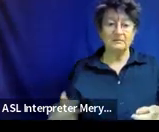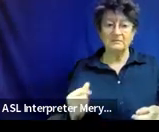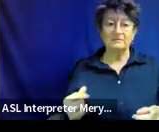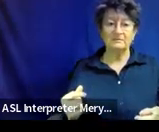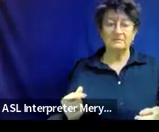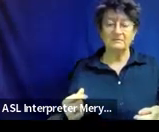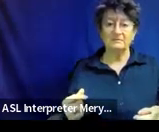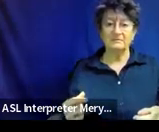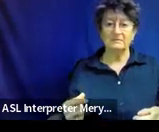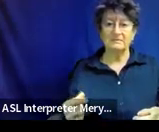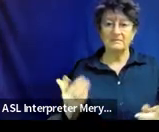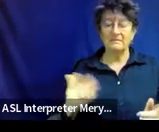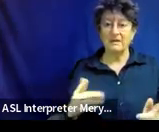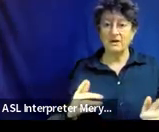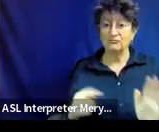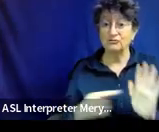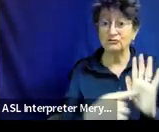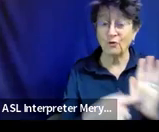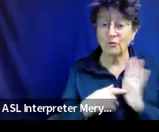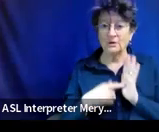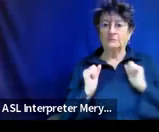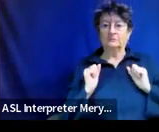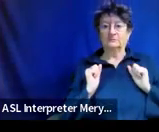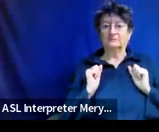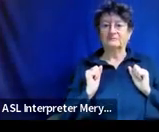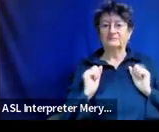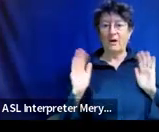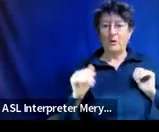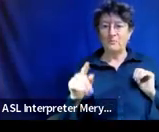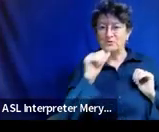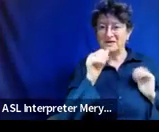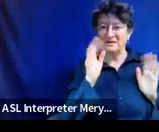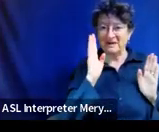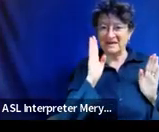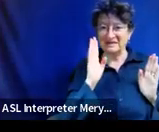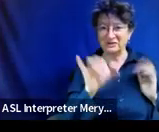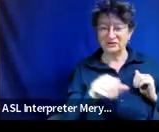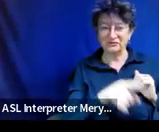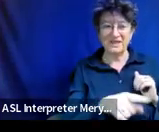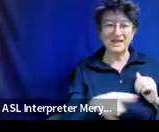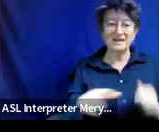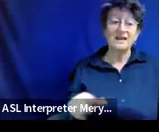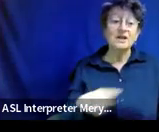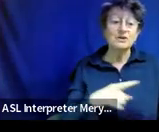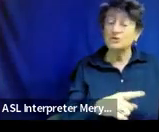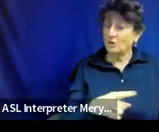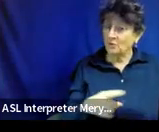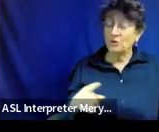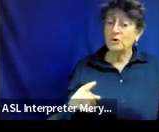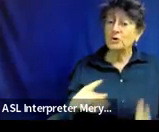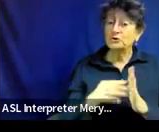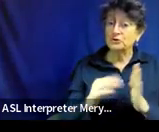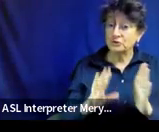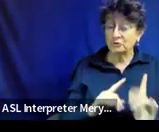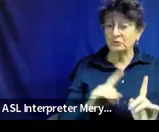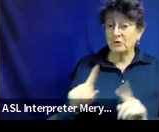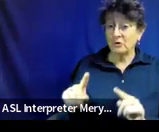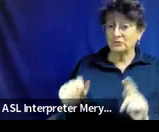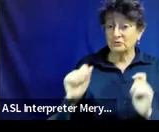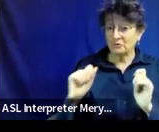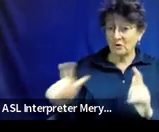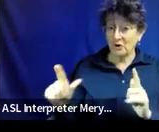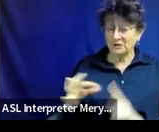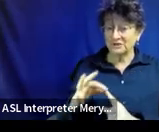Hopefully no one was paying attention. No. So the statement says, Lisa attends all specials as well as lunch and recess with her peers, but